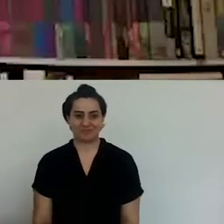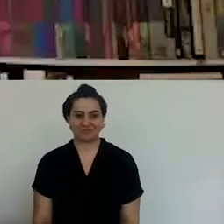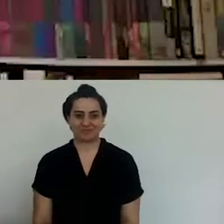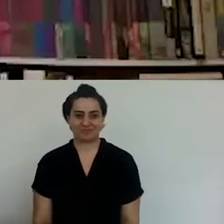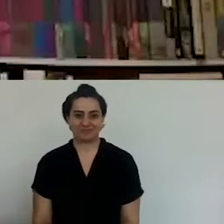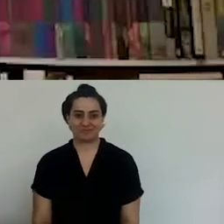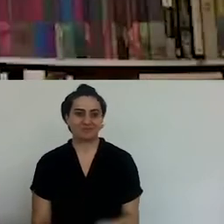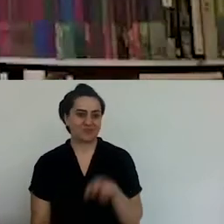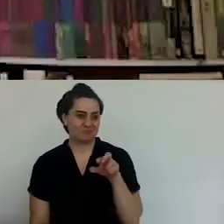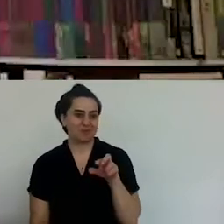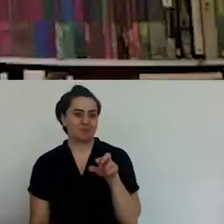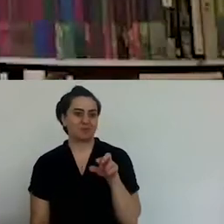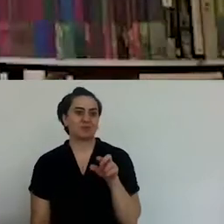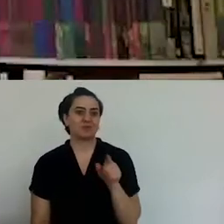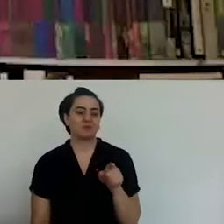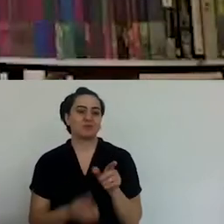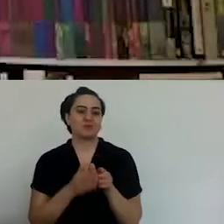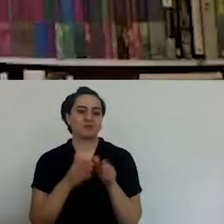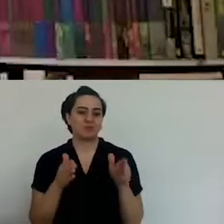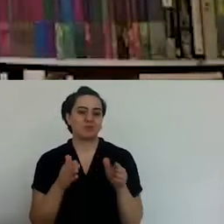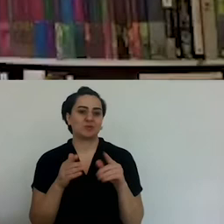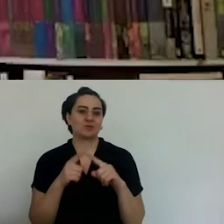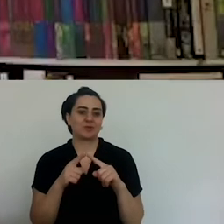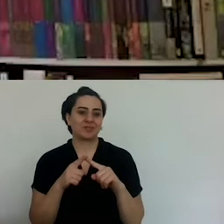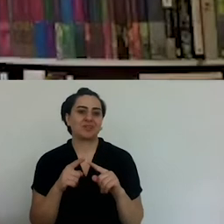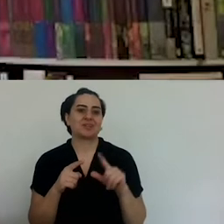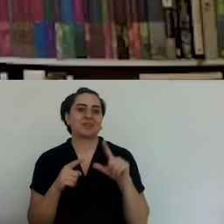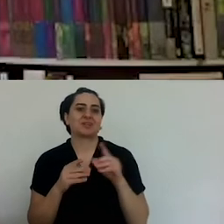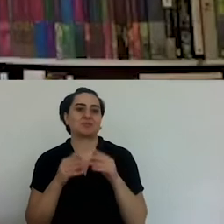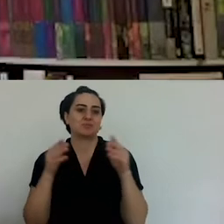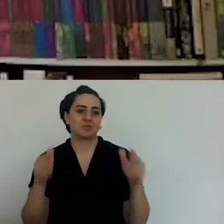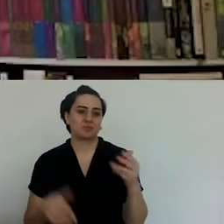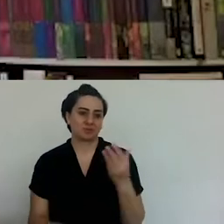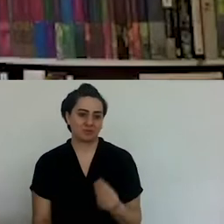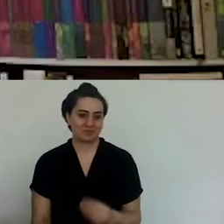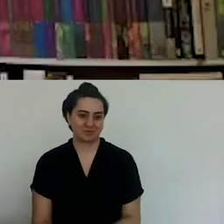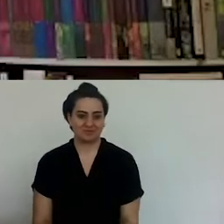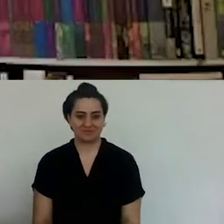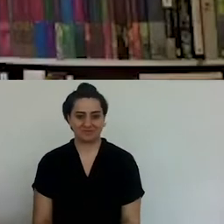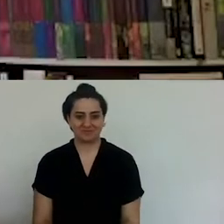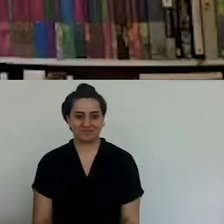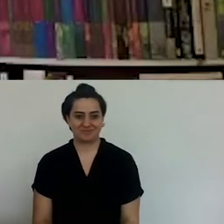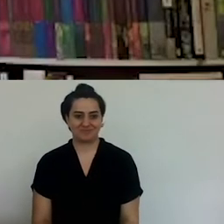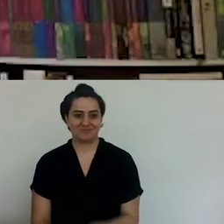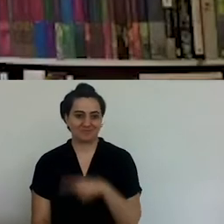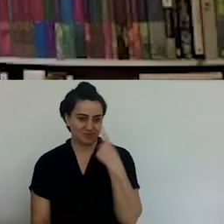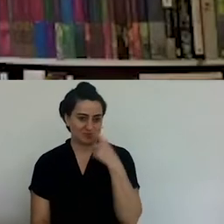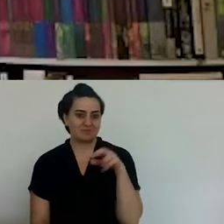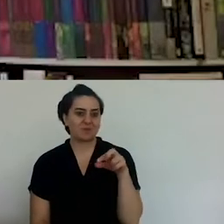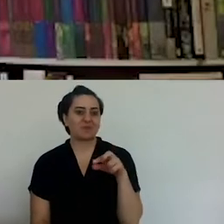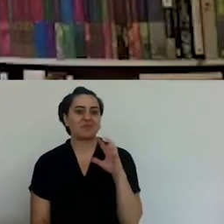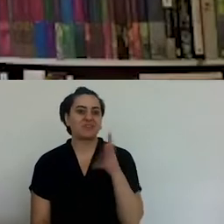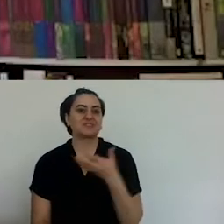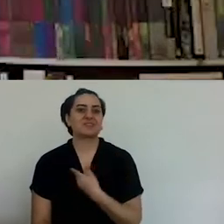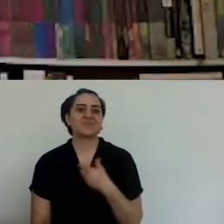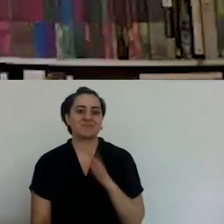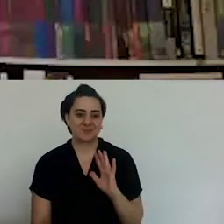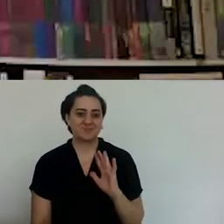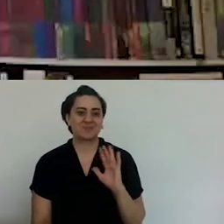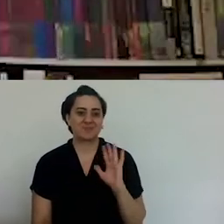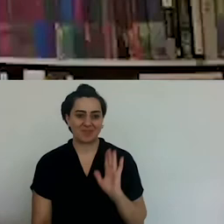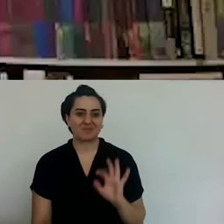Especially if it's larger. If there's a creator, the